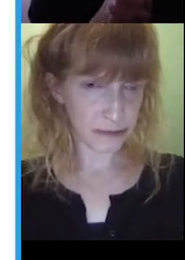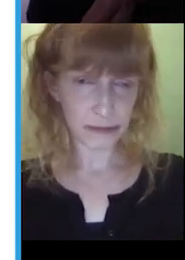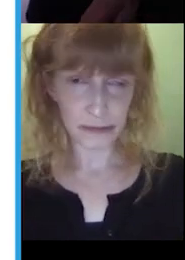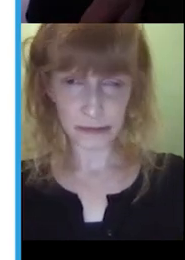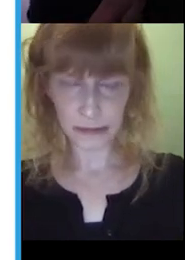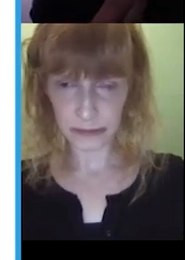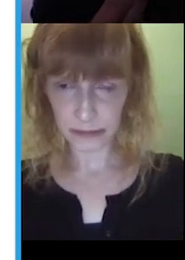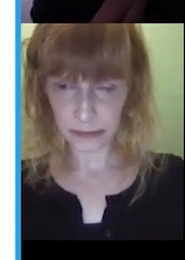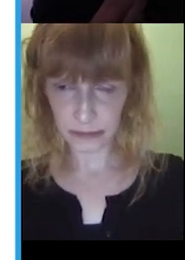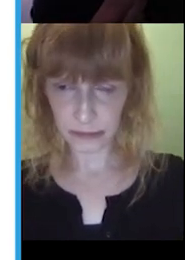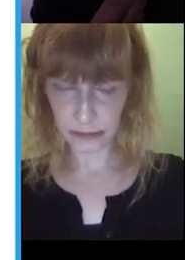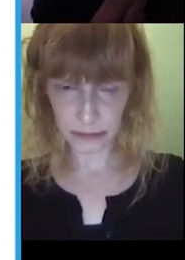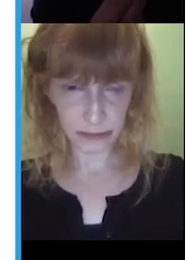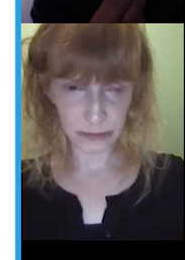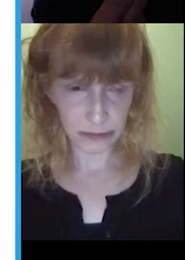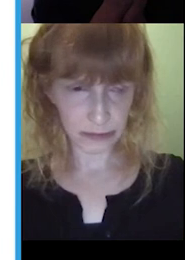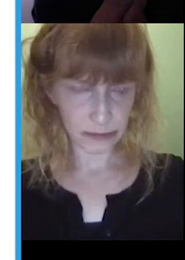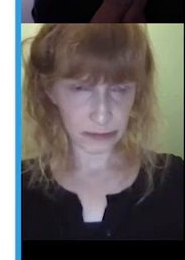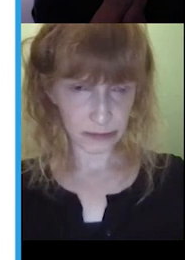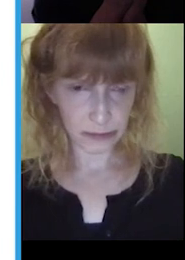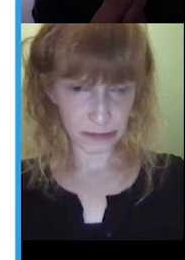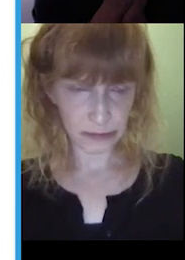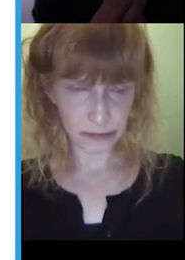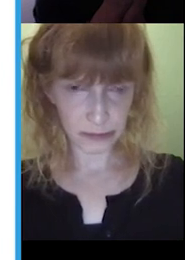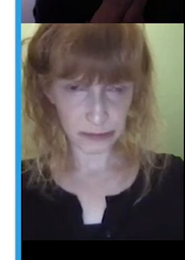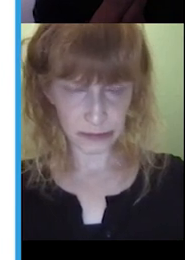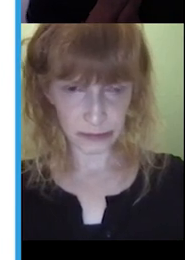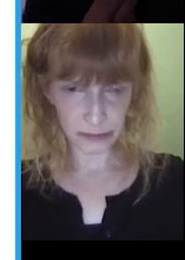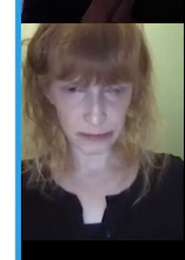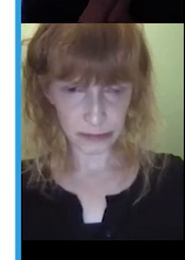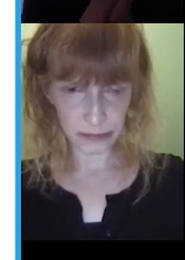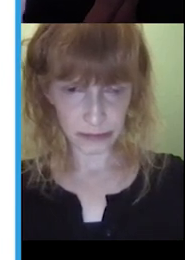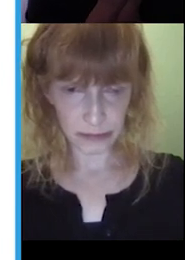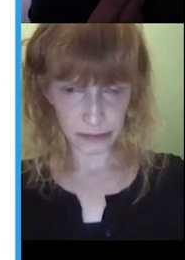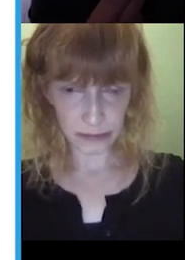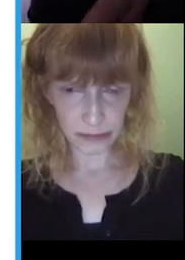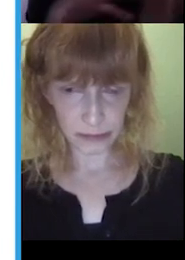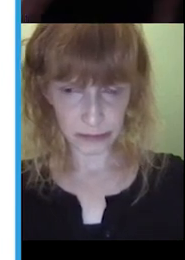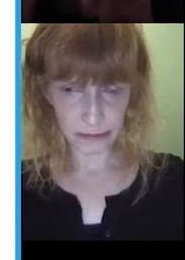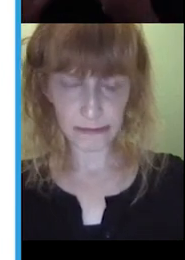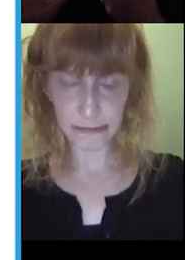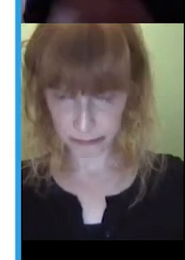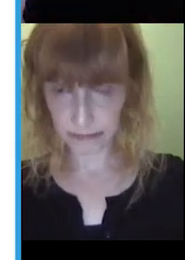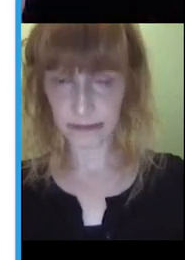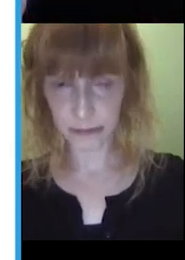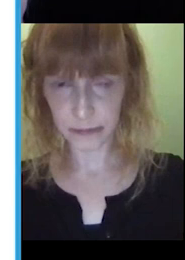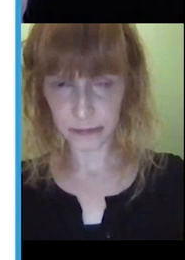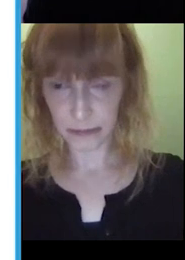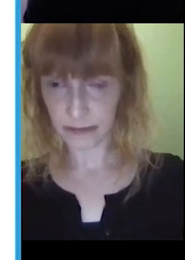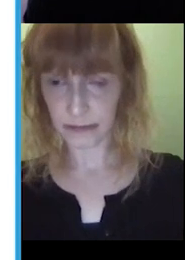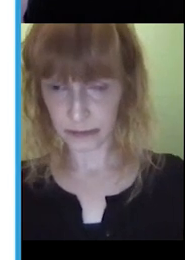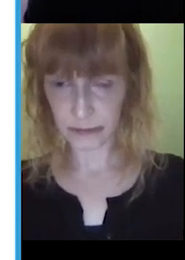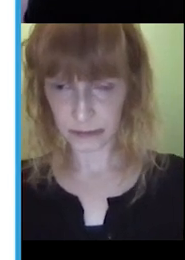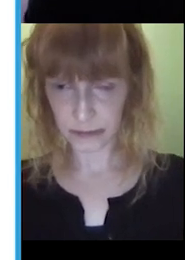that later in the day, we've got Harmony Turnbull, who's doing a session on how you might plan for reading a book or doing an